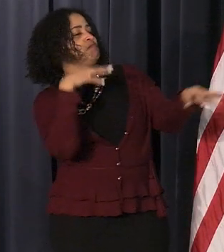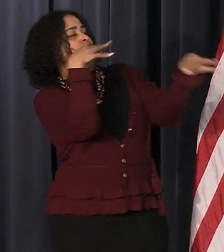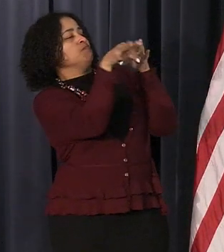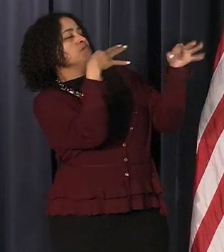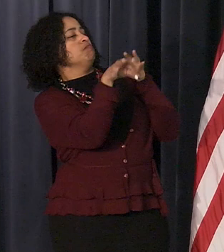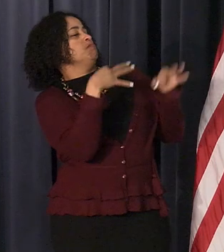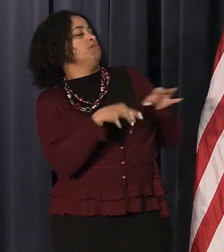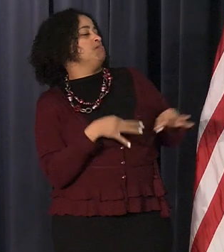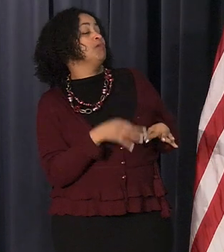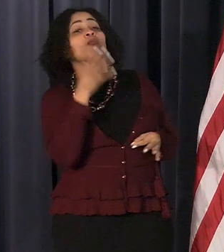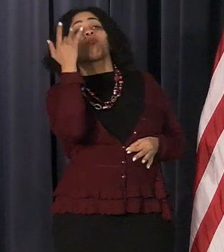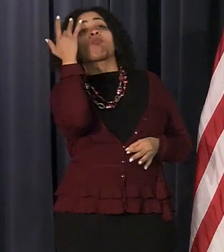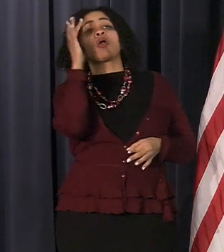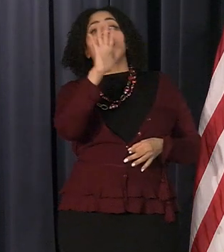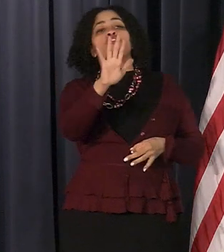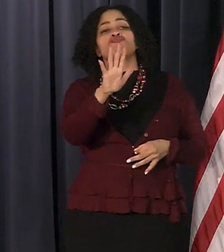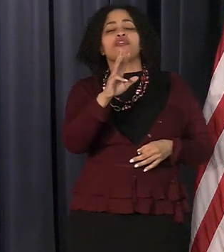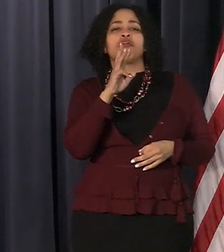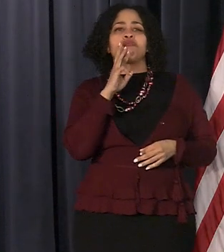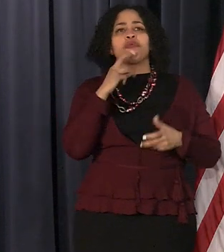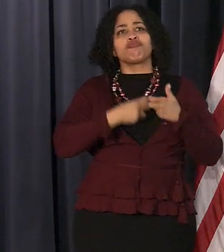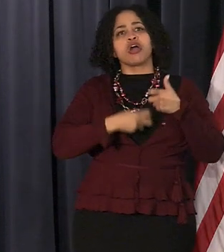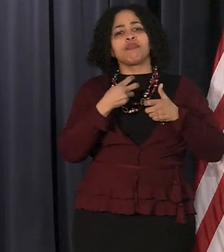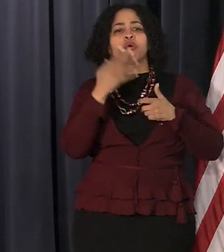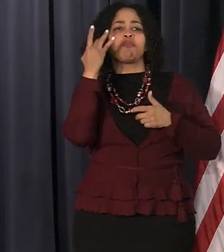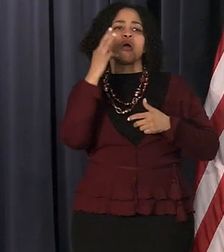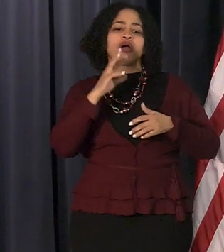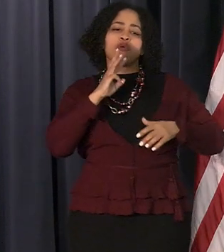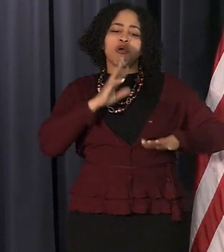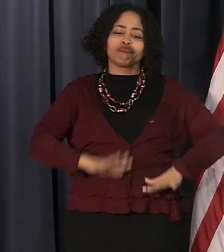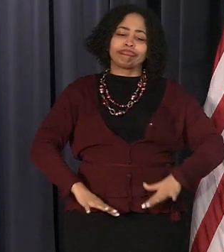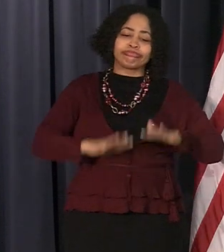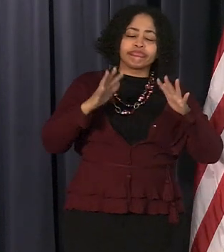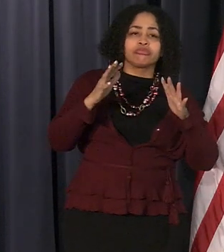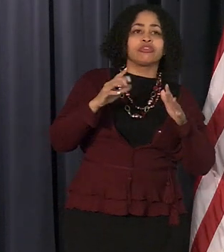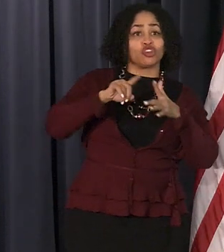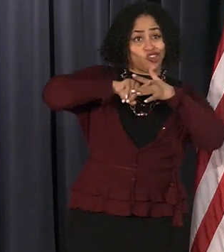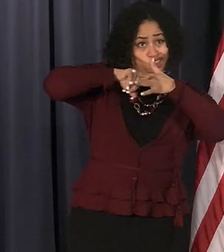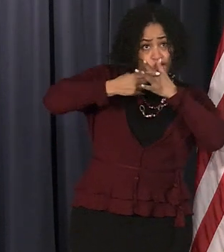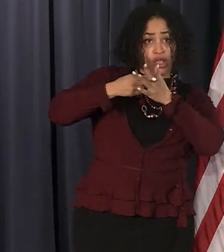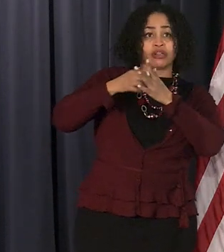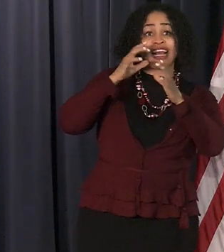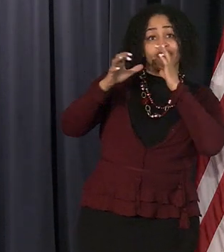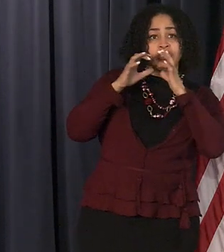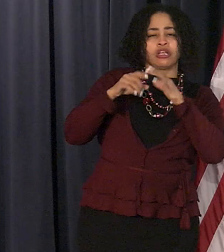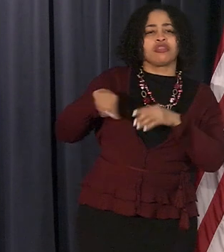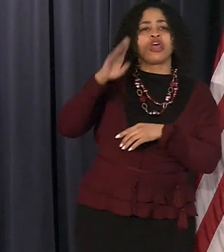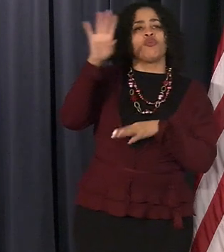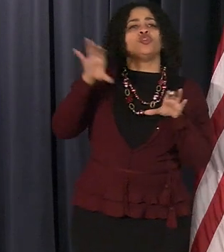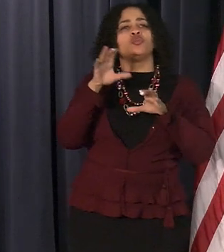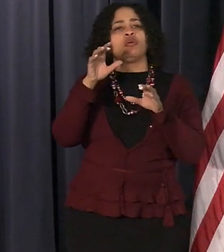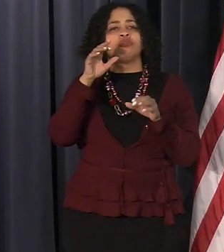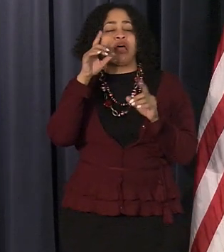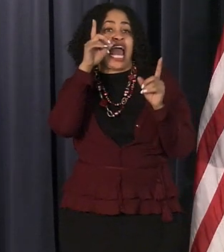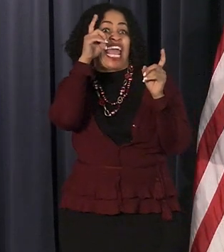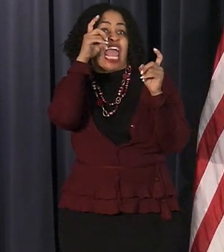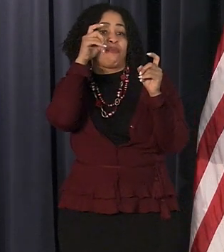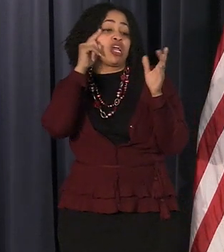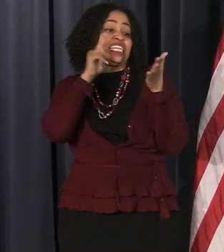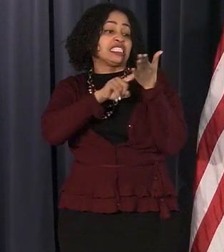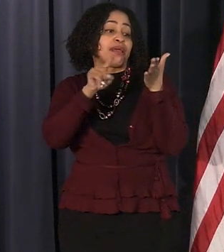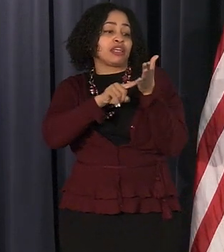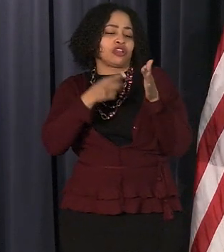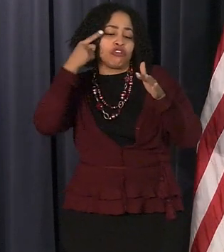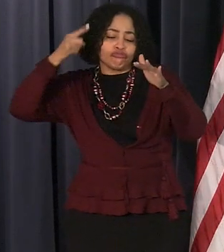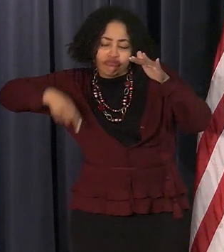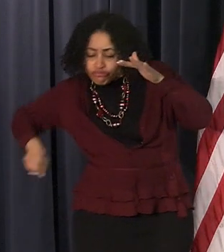sewage is backing up in your basement and what your options are so you'll start with that conversation they'll do a camera inspection of your lateral